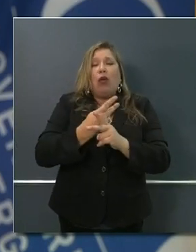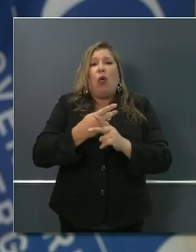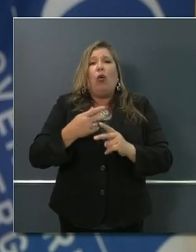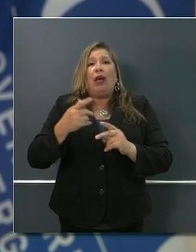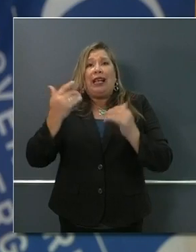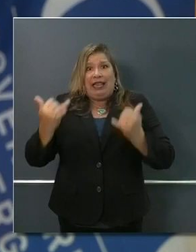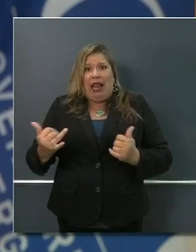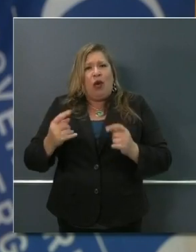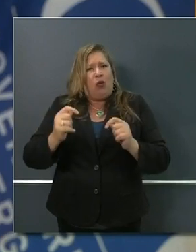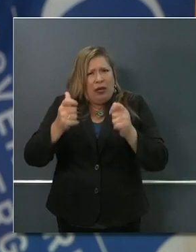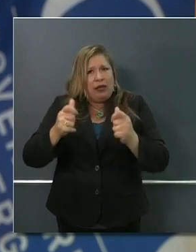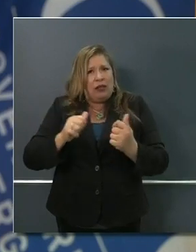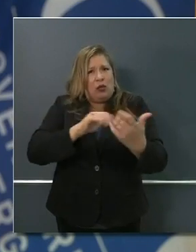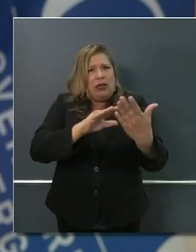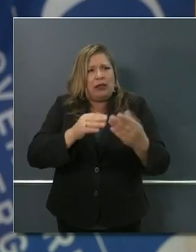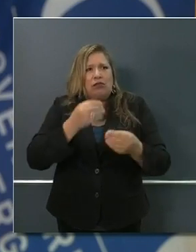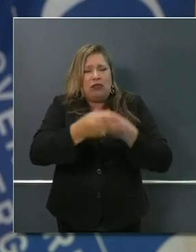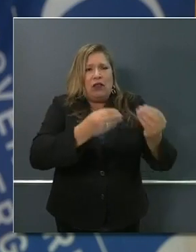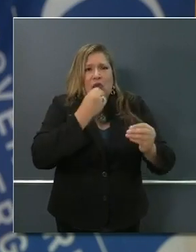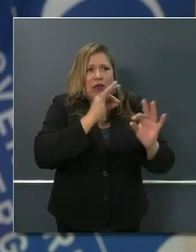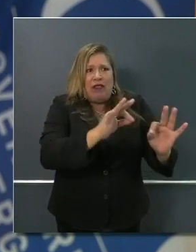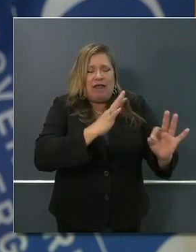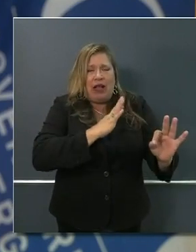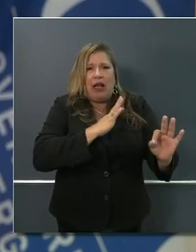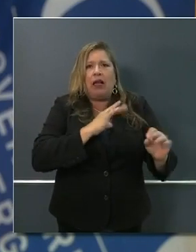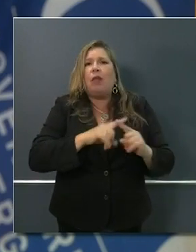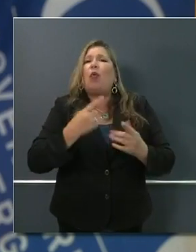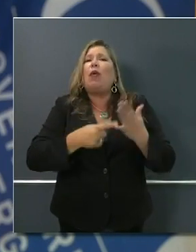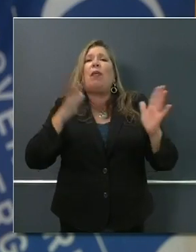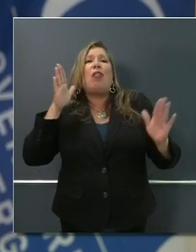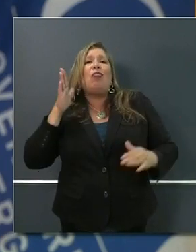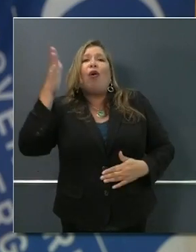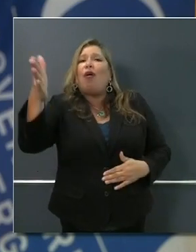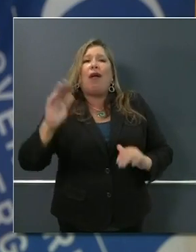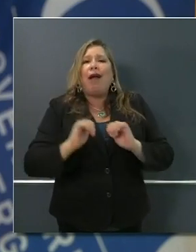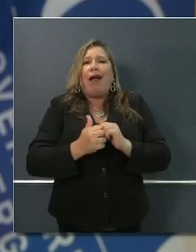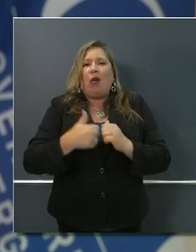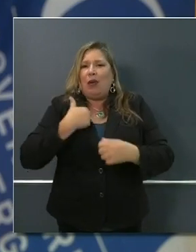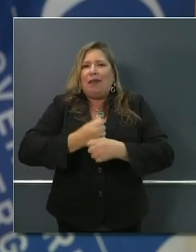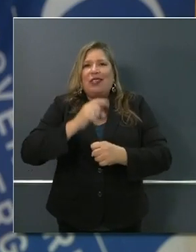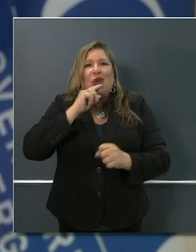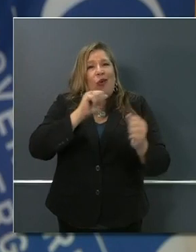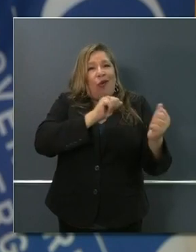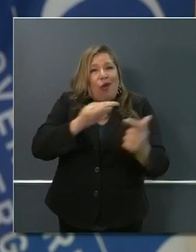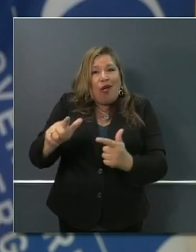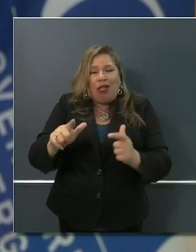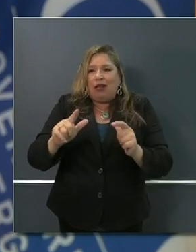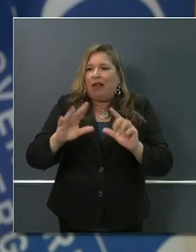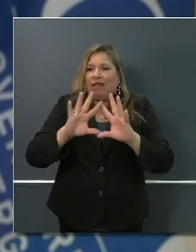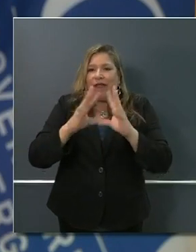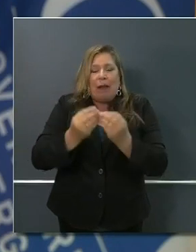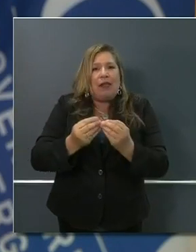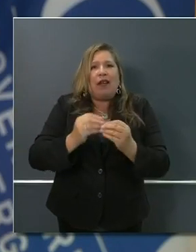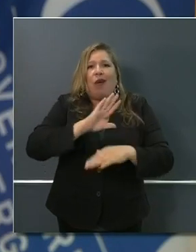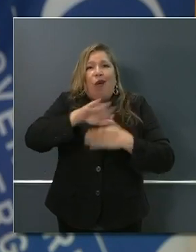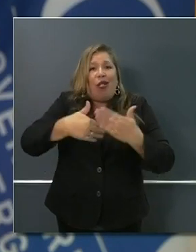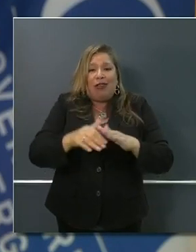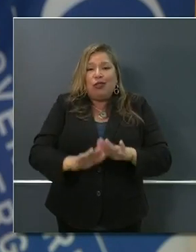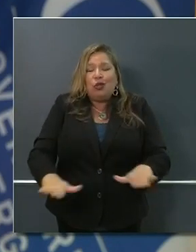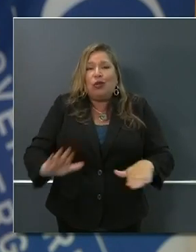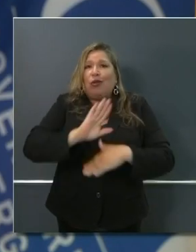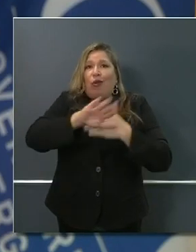to ensure that every child, every senior citizen, every family has access to healthy California-grown